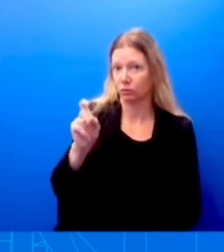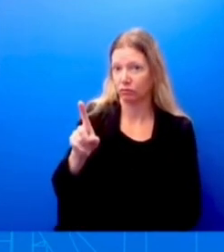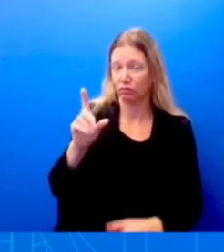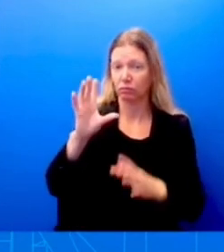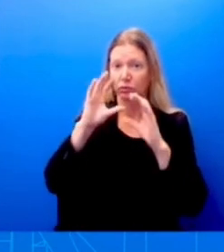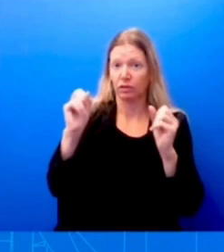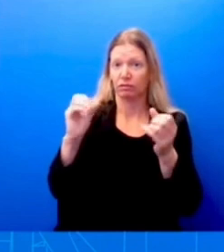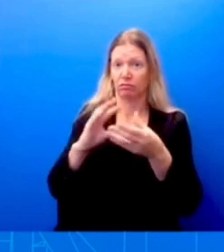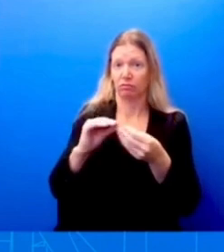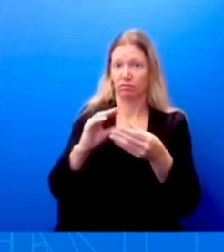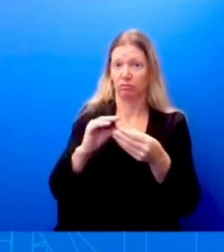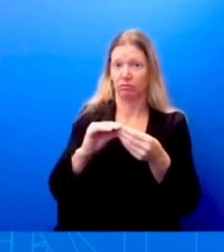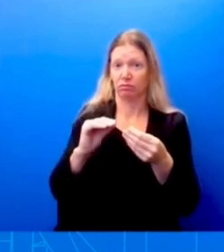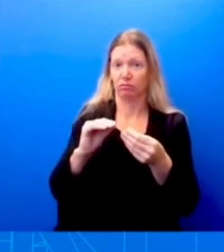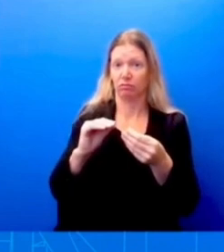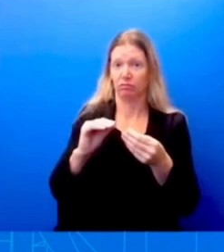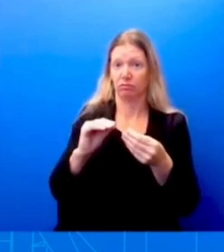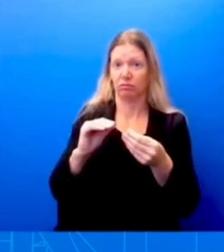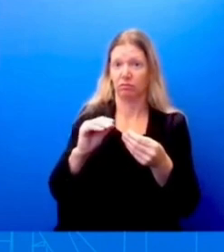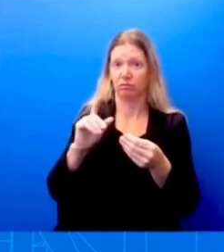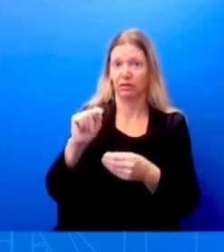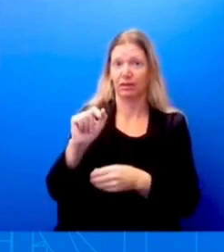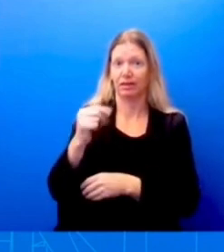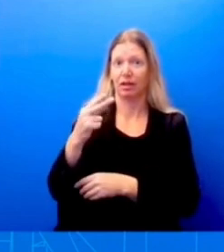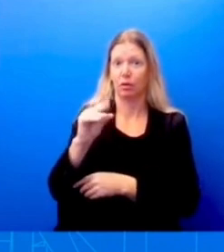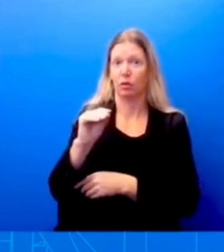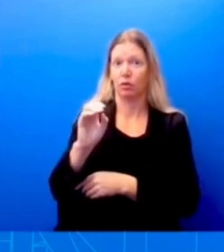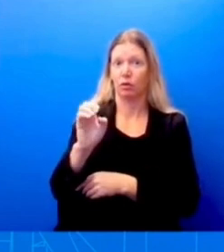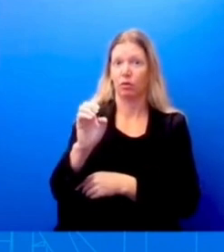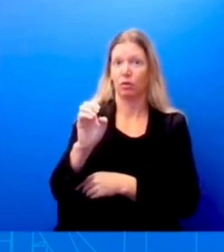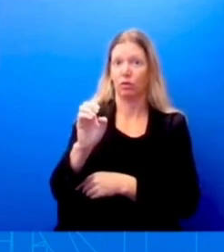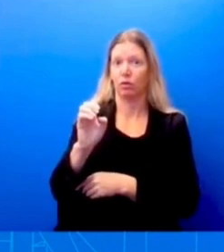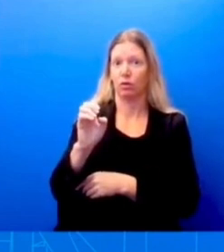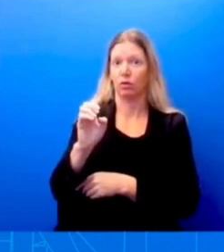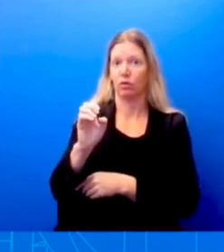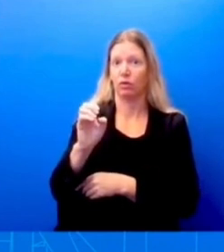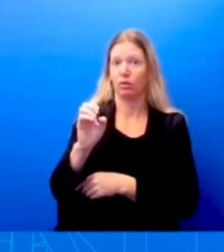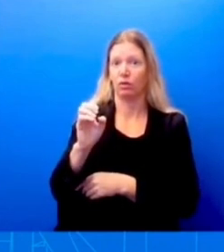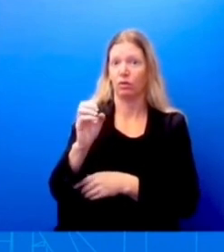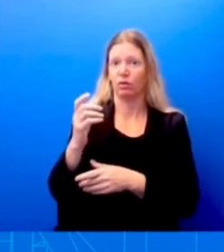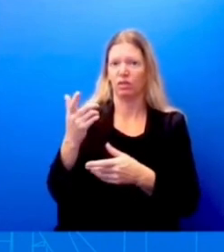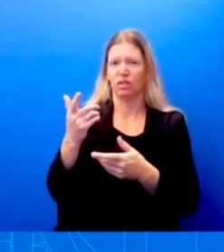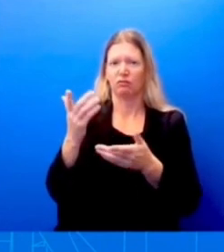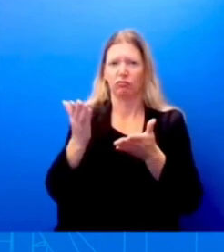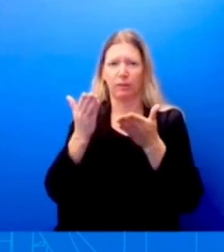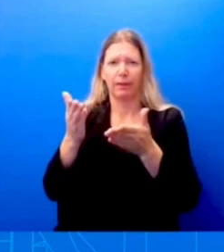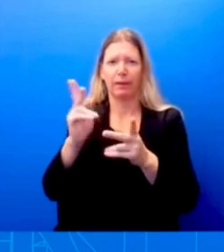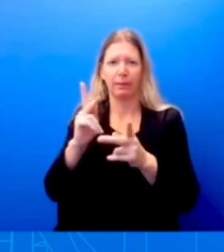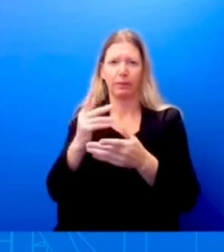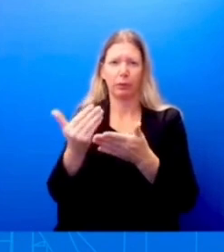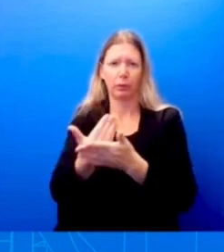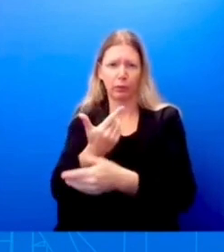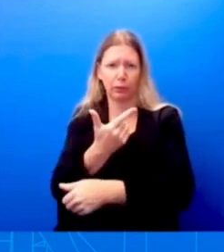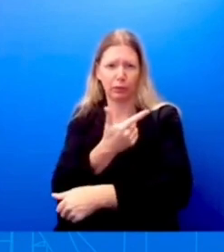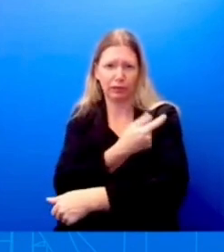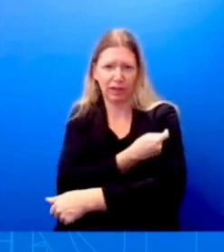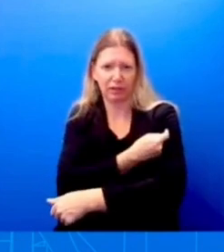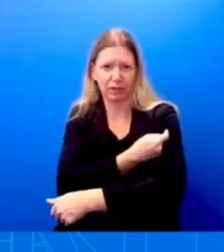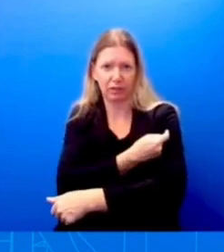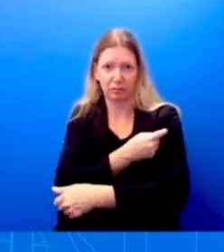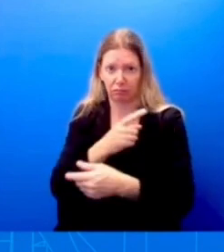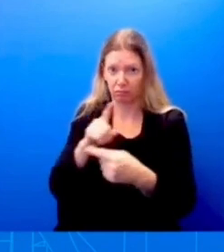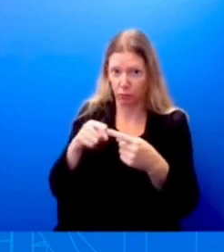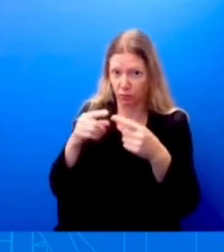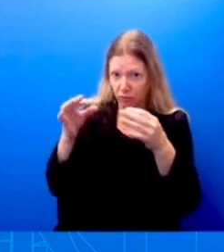tentatively decided to recommend everyone get the new vaccine. When is he going to decide finally? So, I think you've heard from the FDA